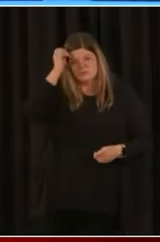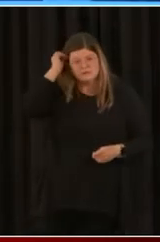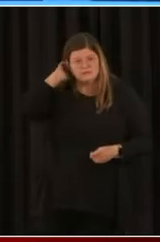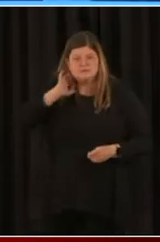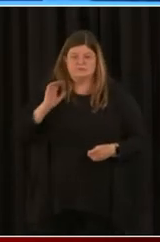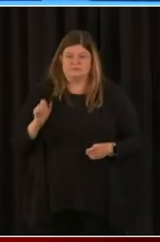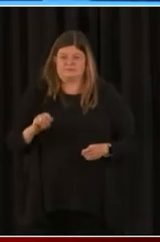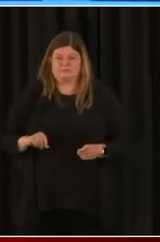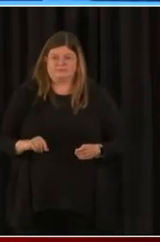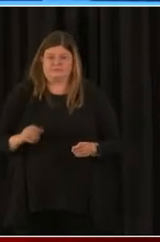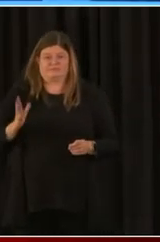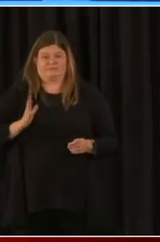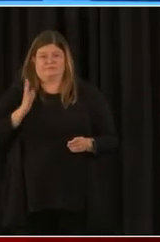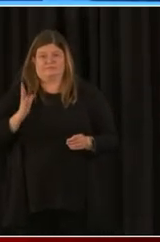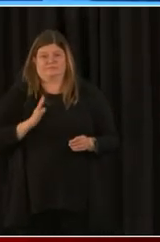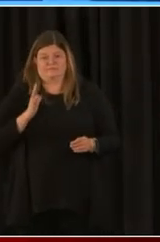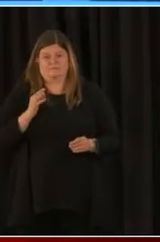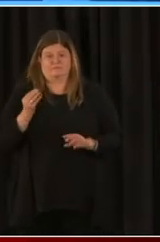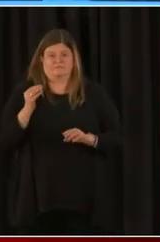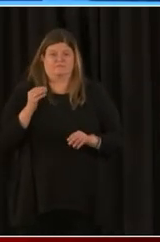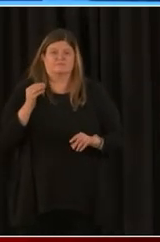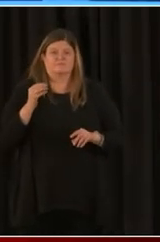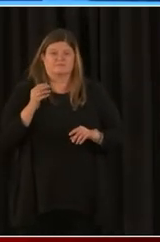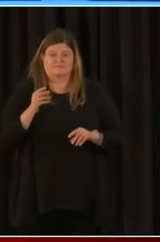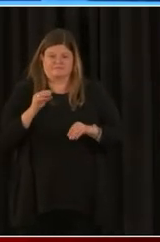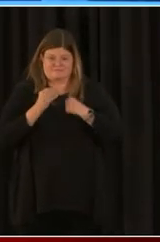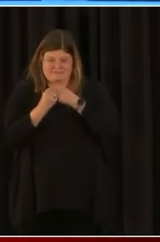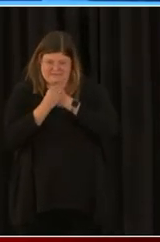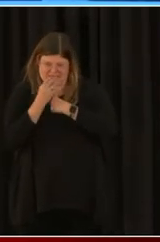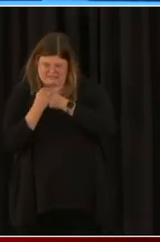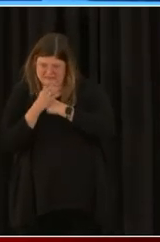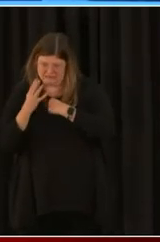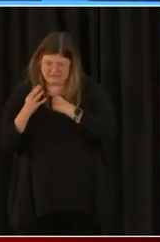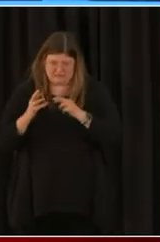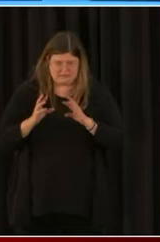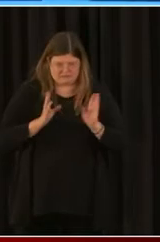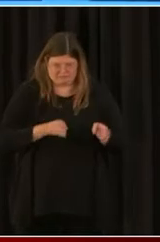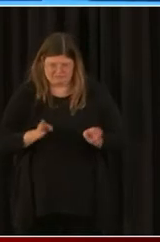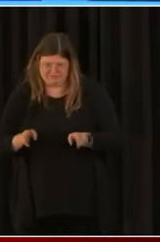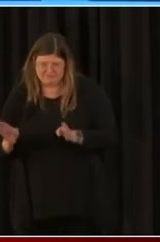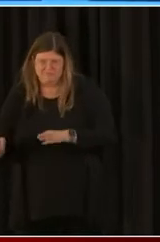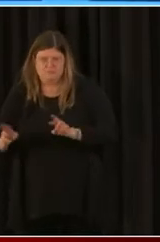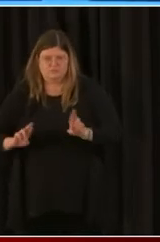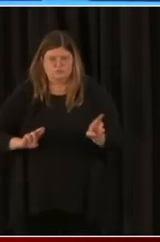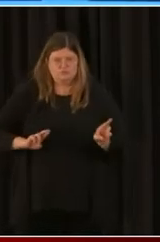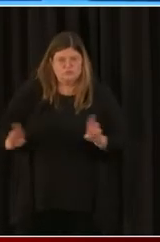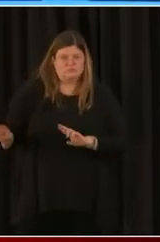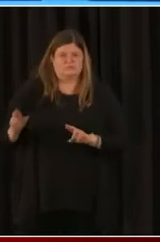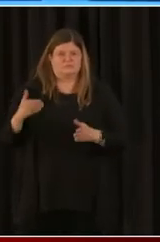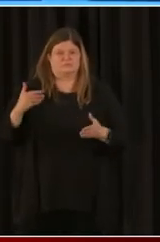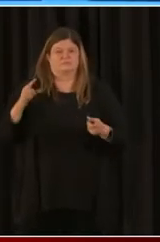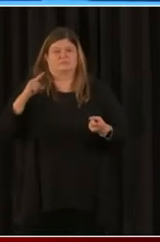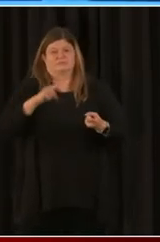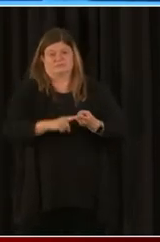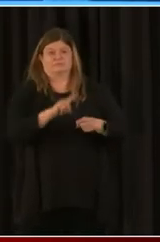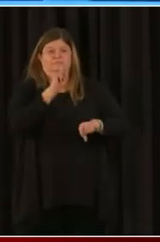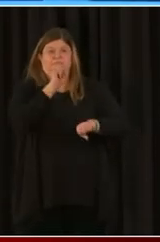awaiting the official guidance, but we're preparing our teams in-house for an all-hand so that we can work with you all.